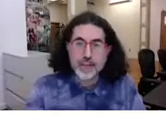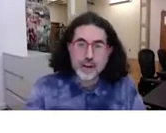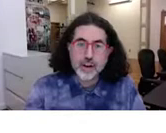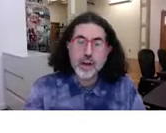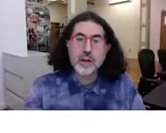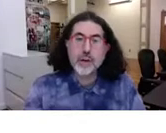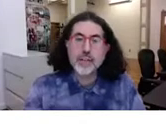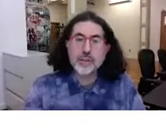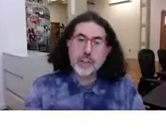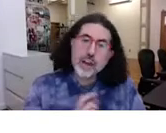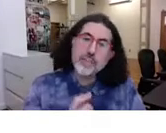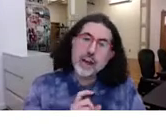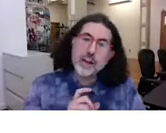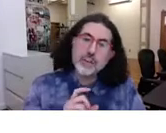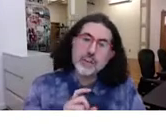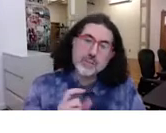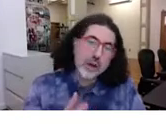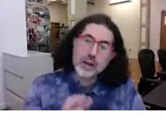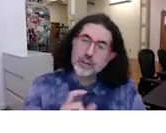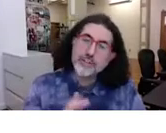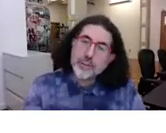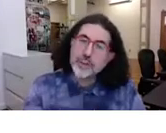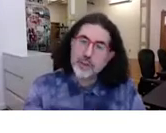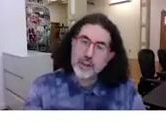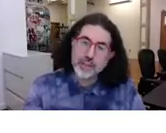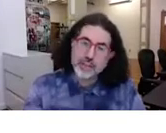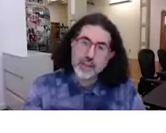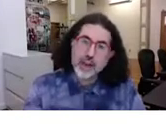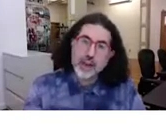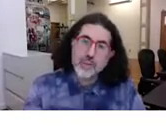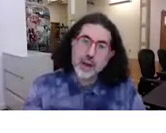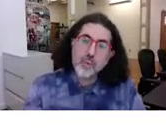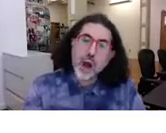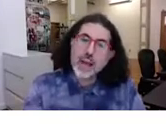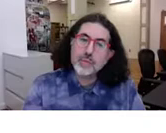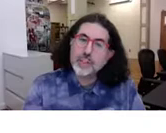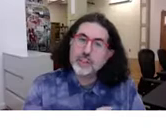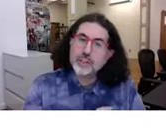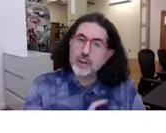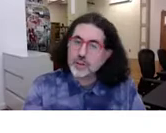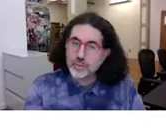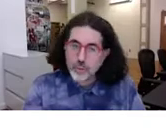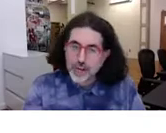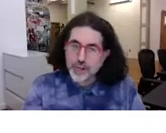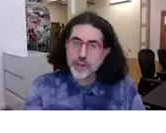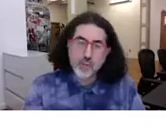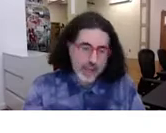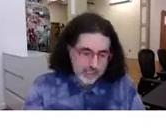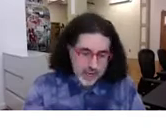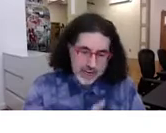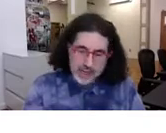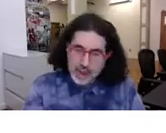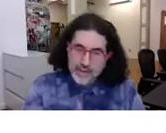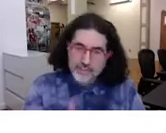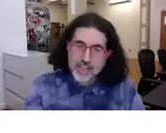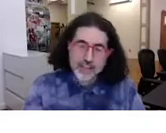see right here. But there was a lot of confusion around this, why it was cultural appropriation, why